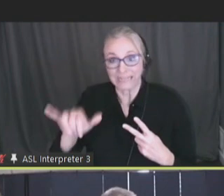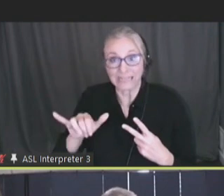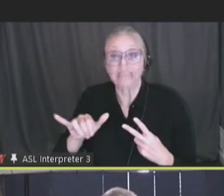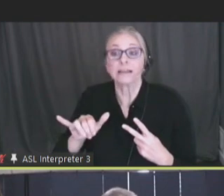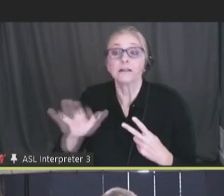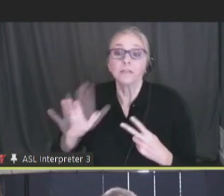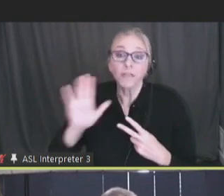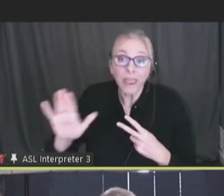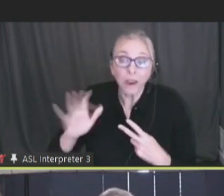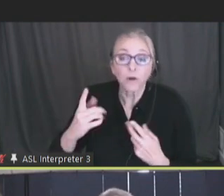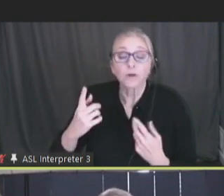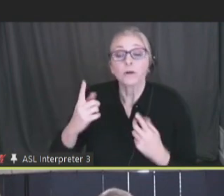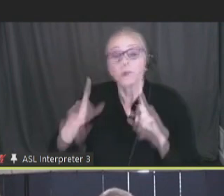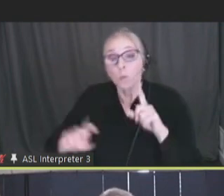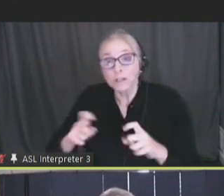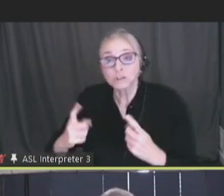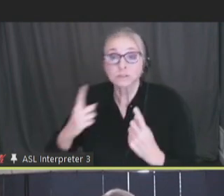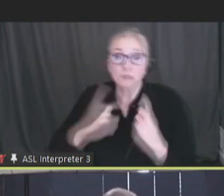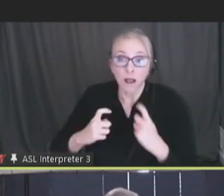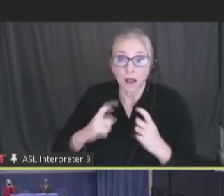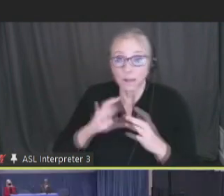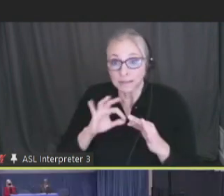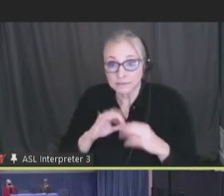comments forward also. Jewel, please.